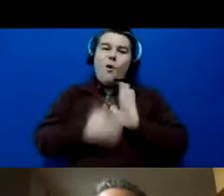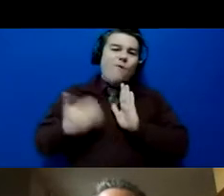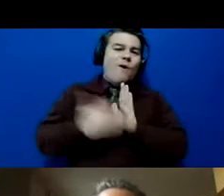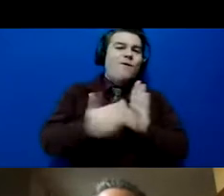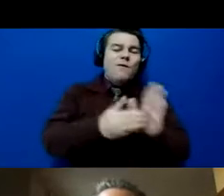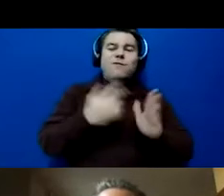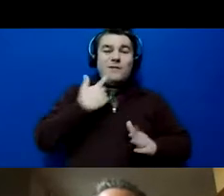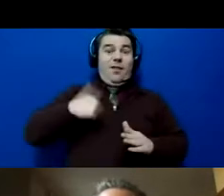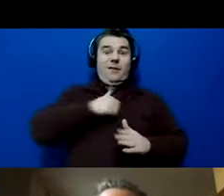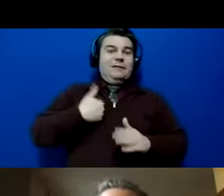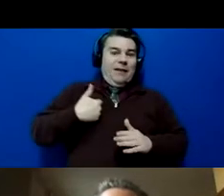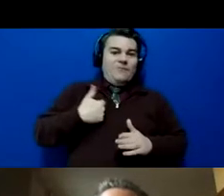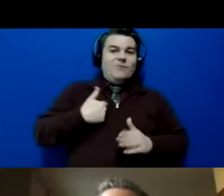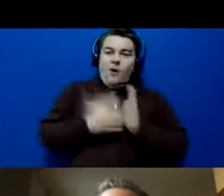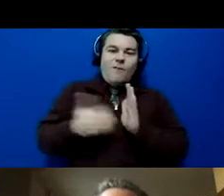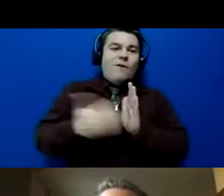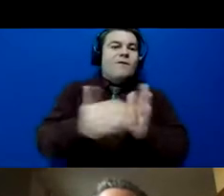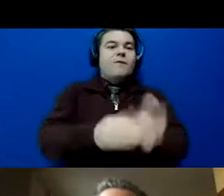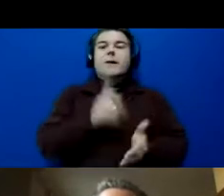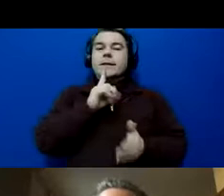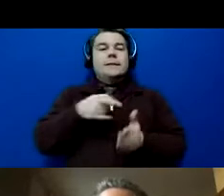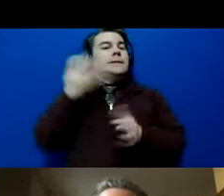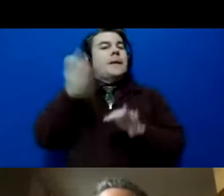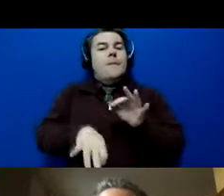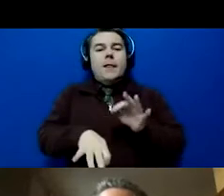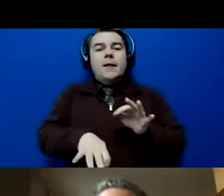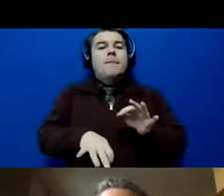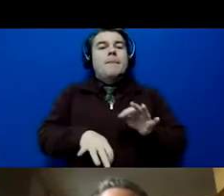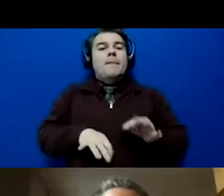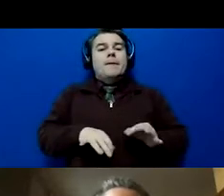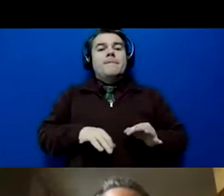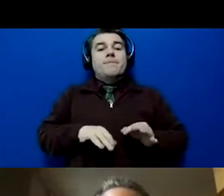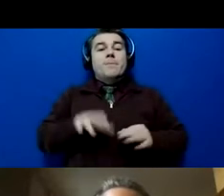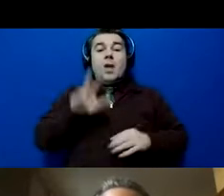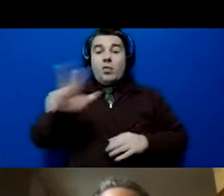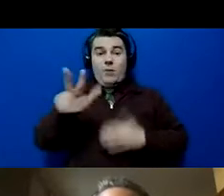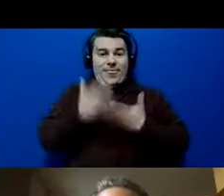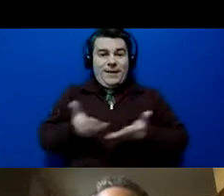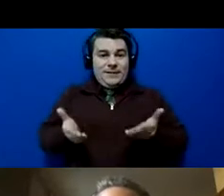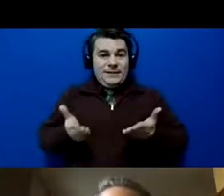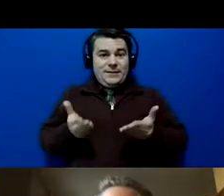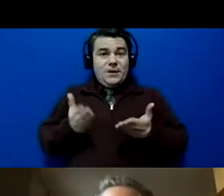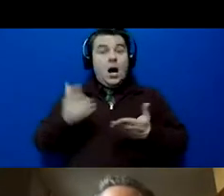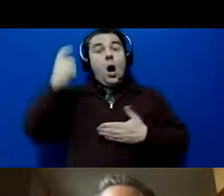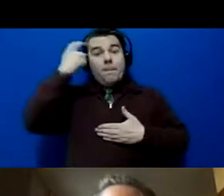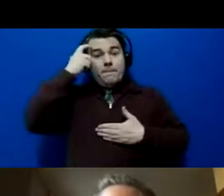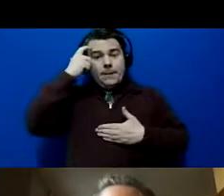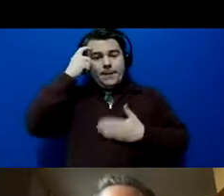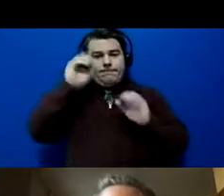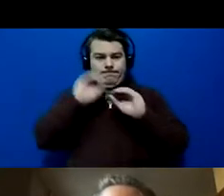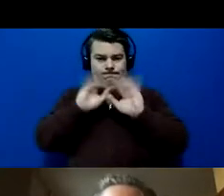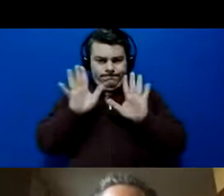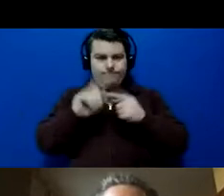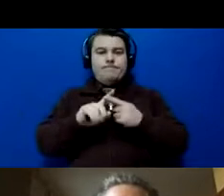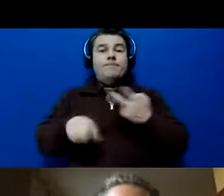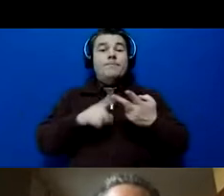over and over again. This is simply three things. Getting our mindset straight, our health